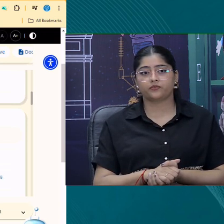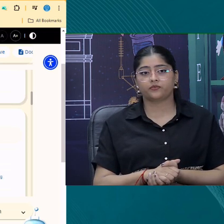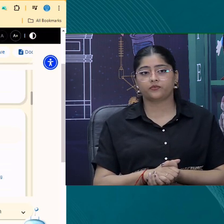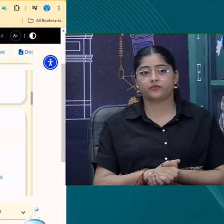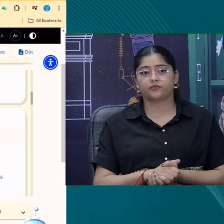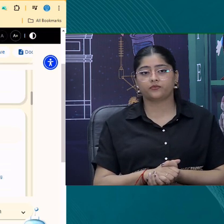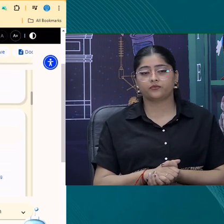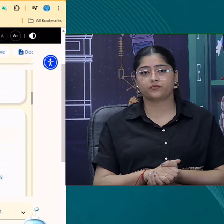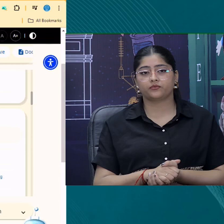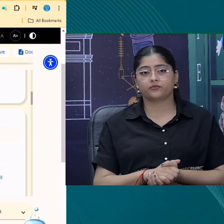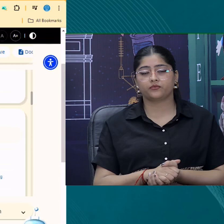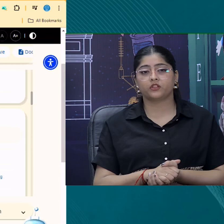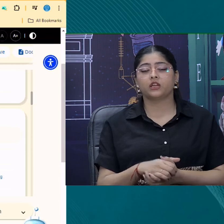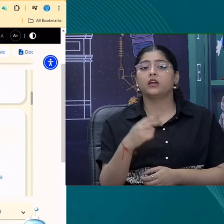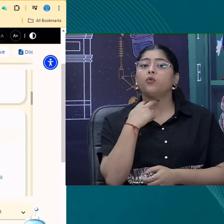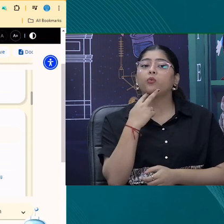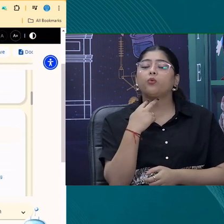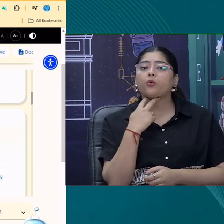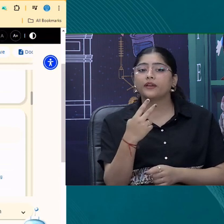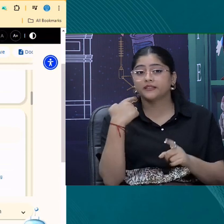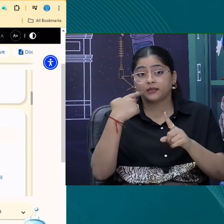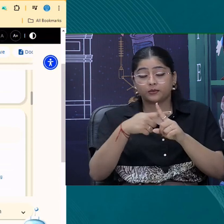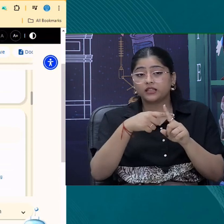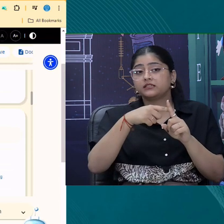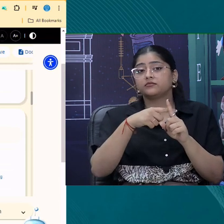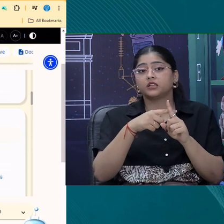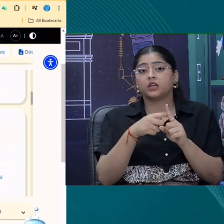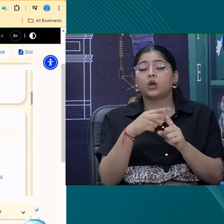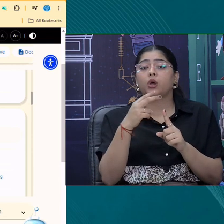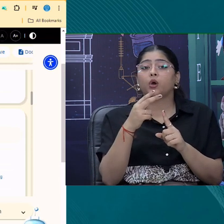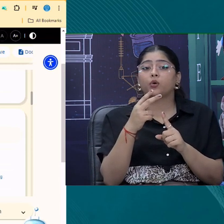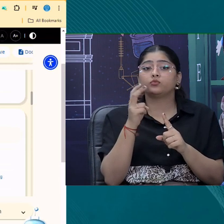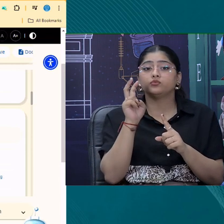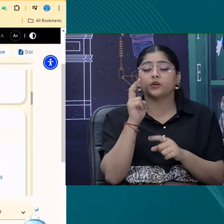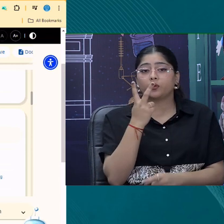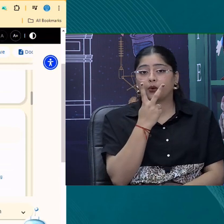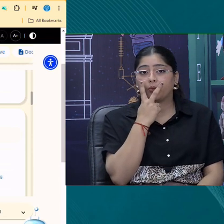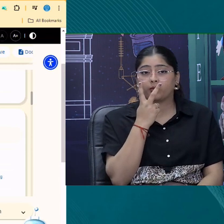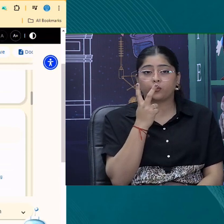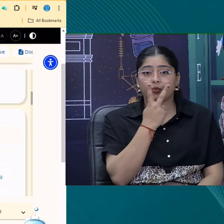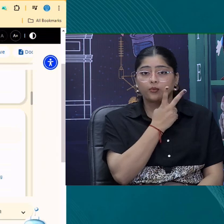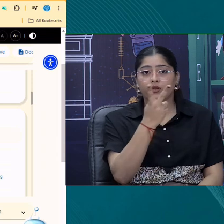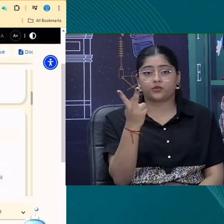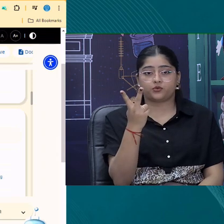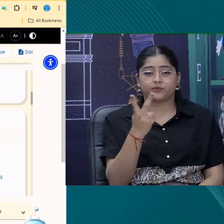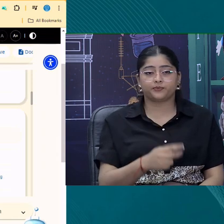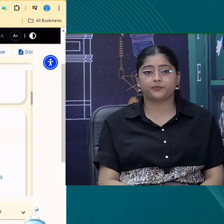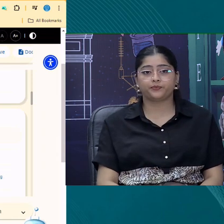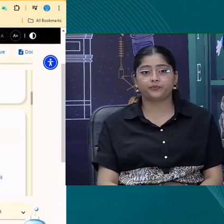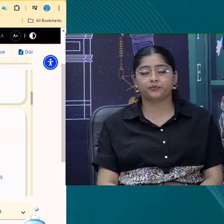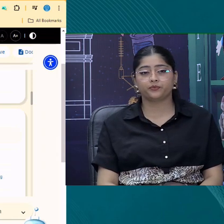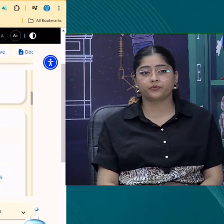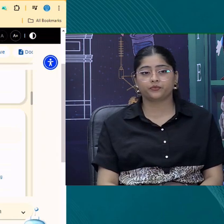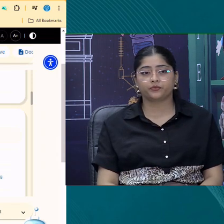So, this is audio and visual mode. Page number all the children, mainstream children, they can access this